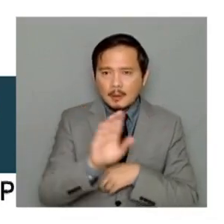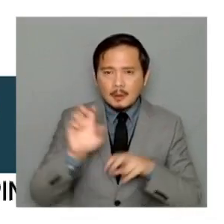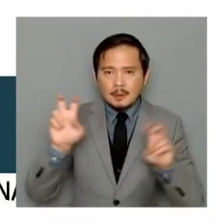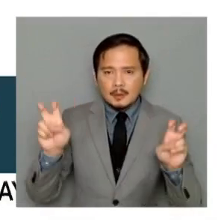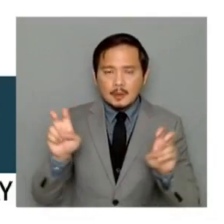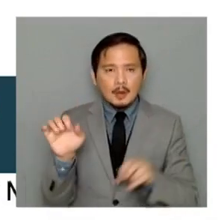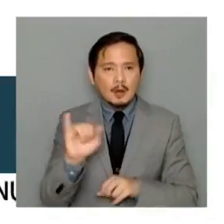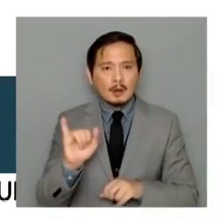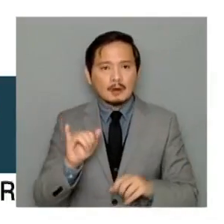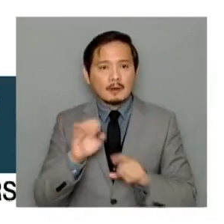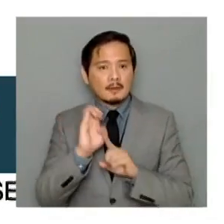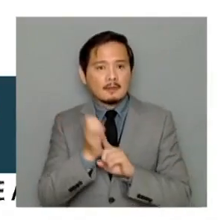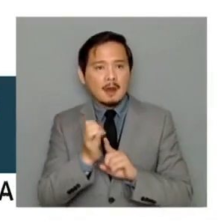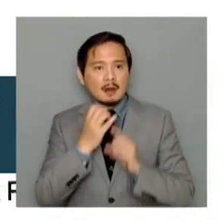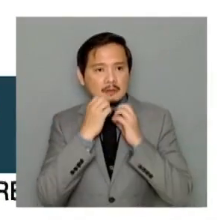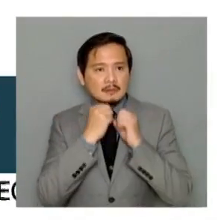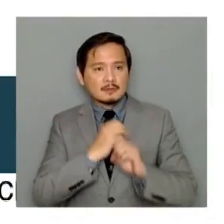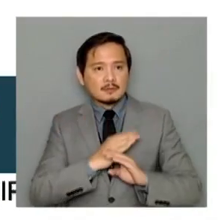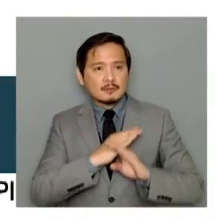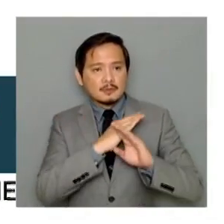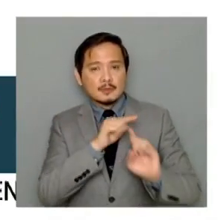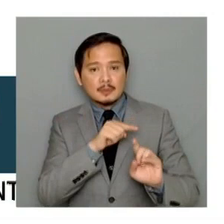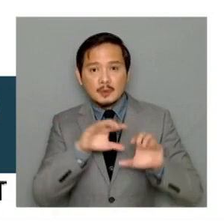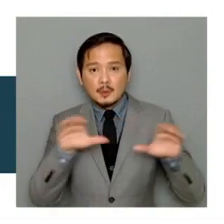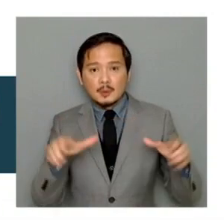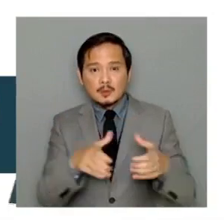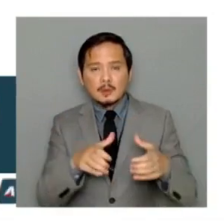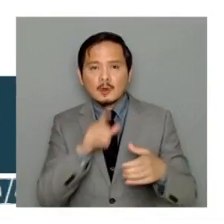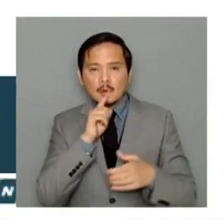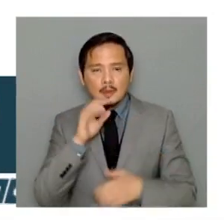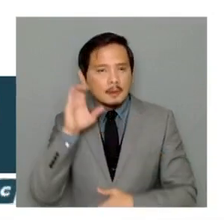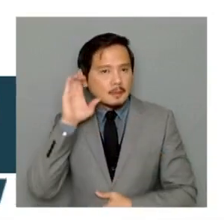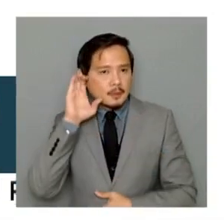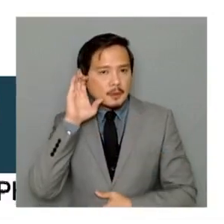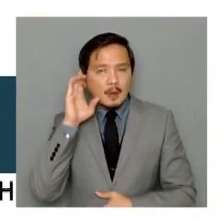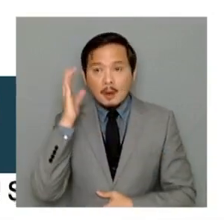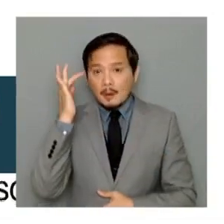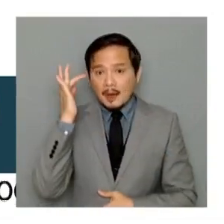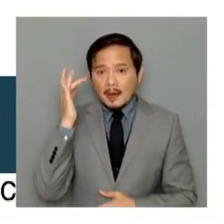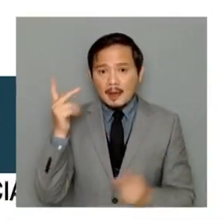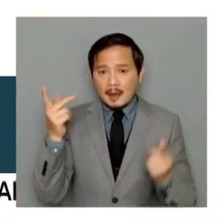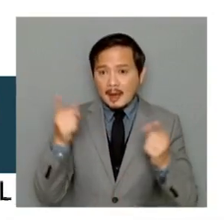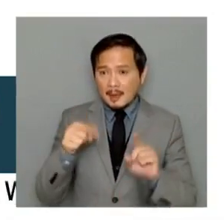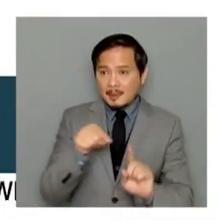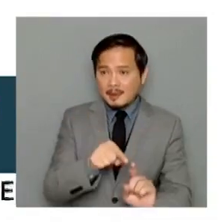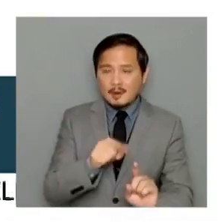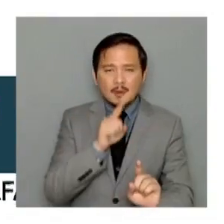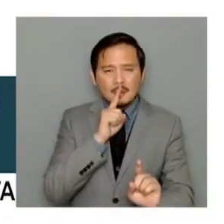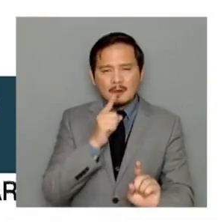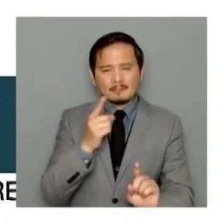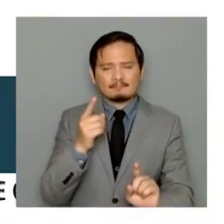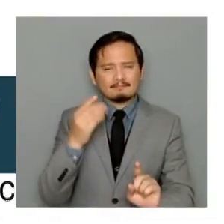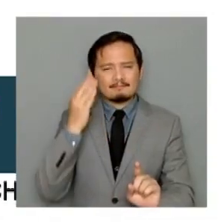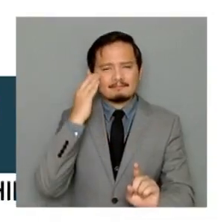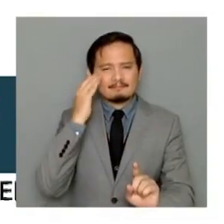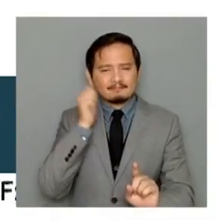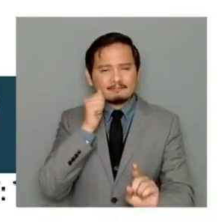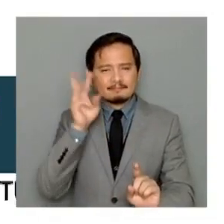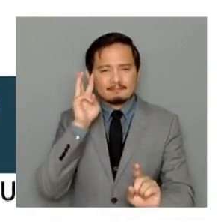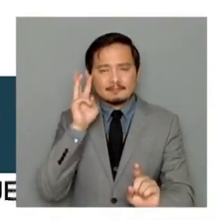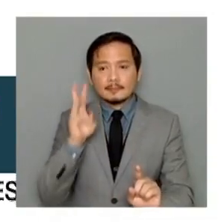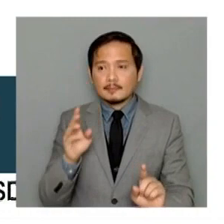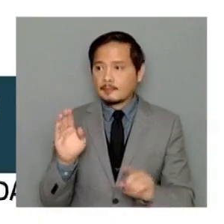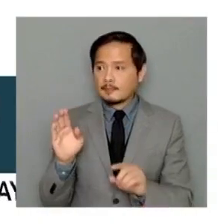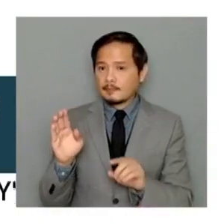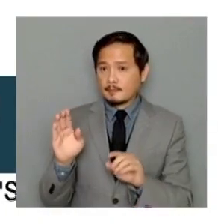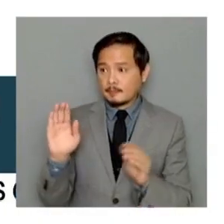because we know what is the real deal happening on the ground as opposed to what the business groups or